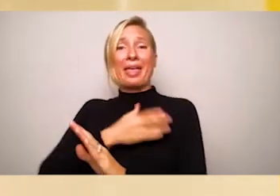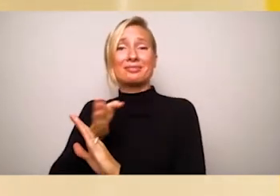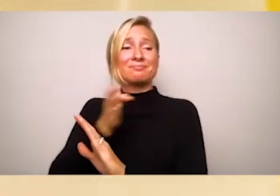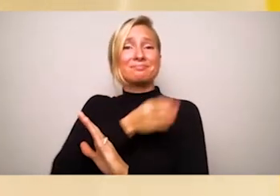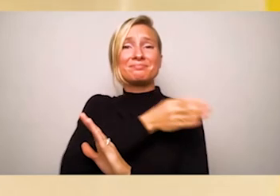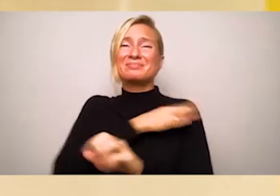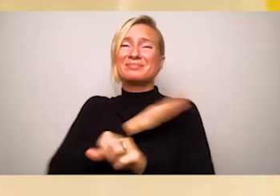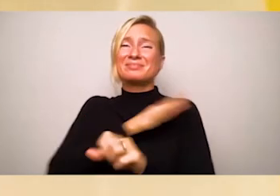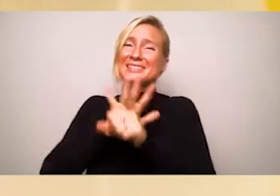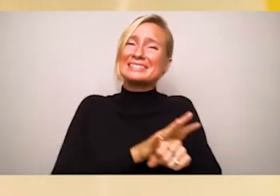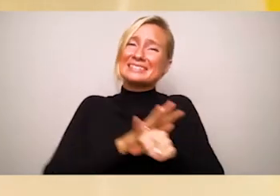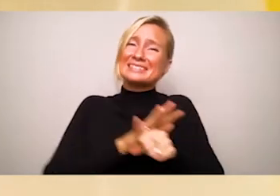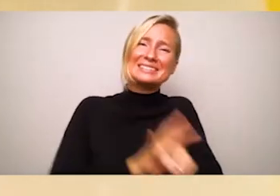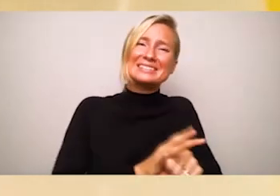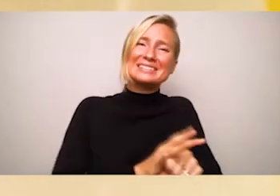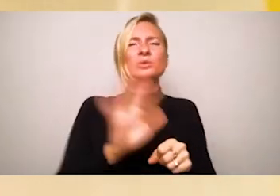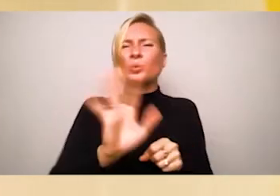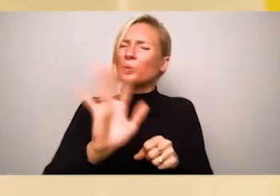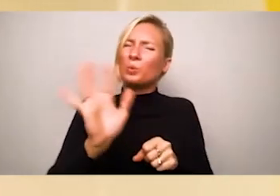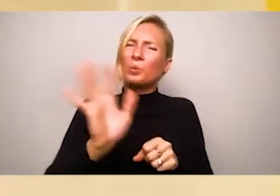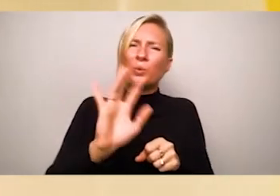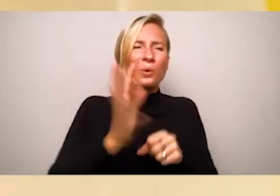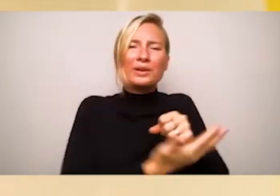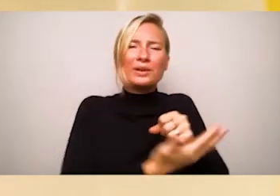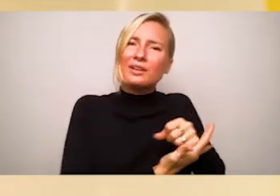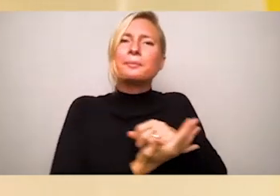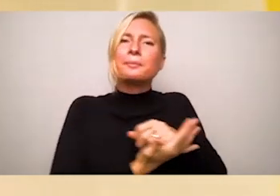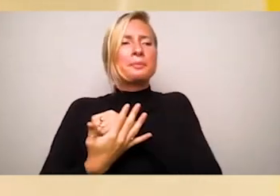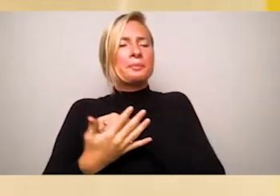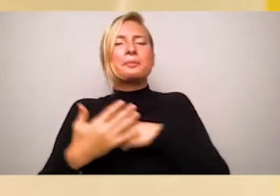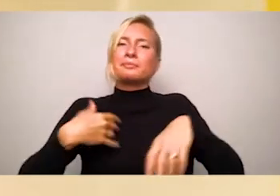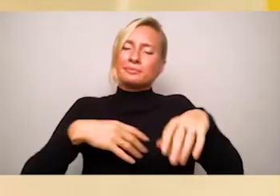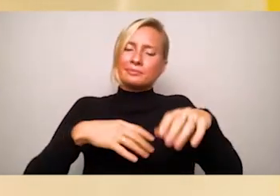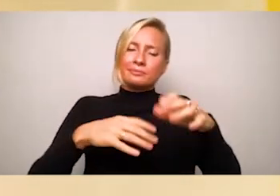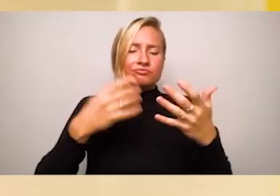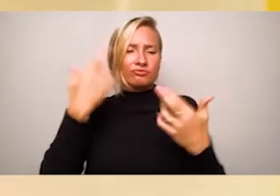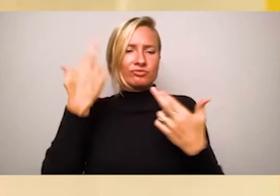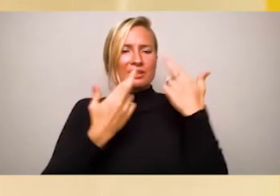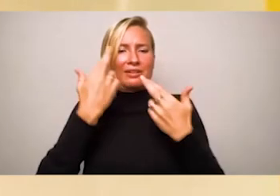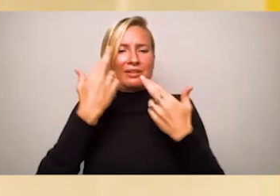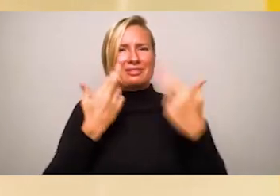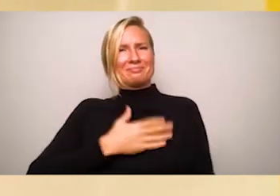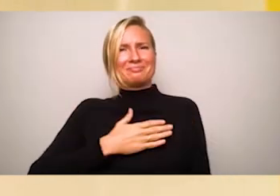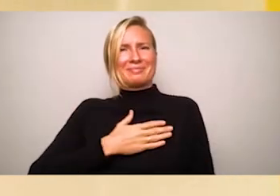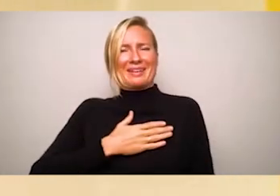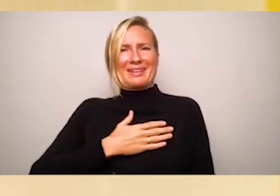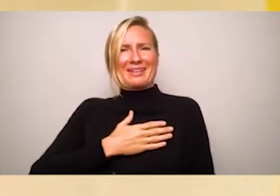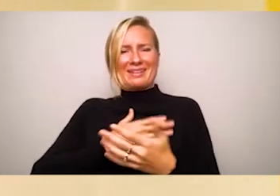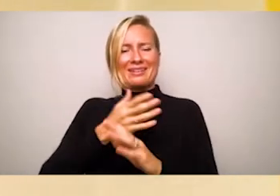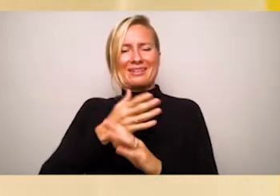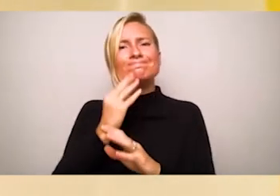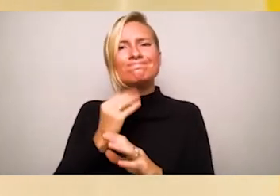little girl from the mountain of shame. Dusting her off, I saw for the first time her wisdom,